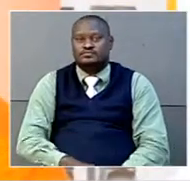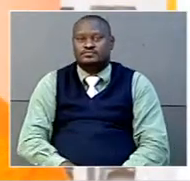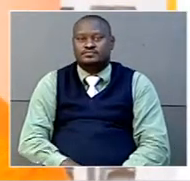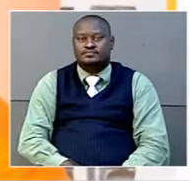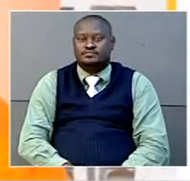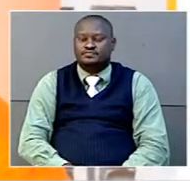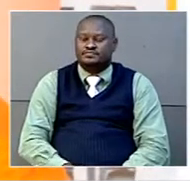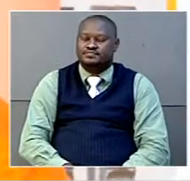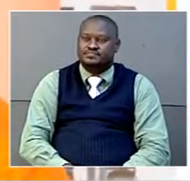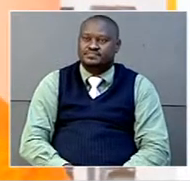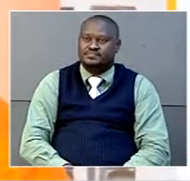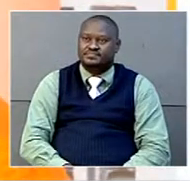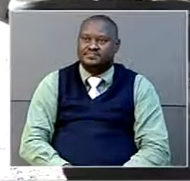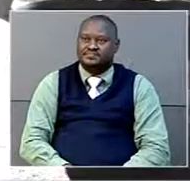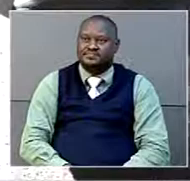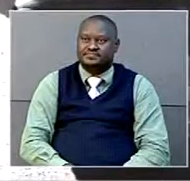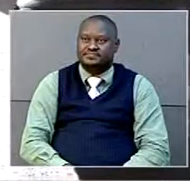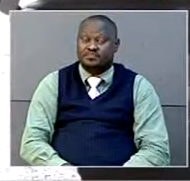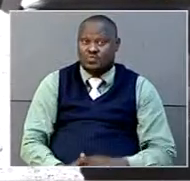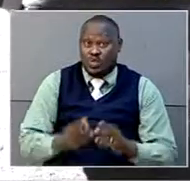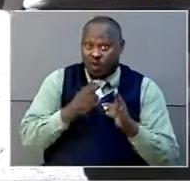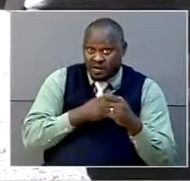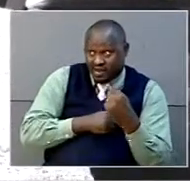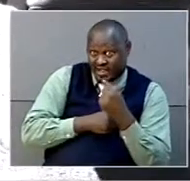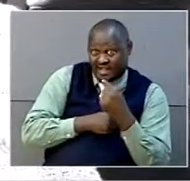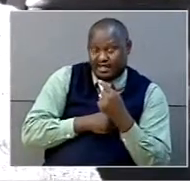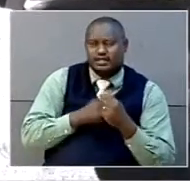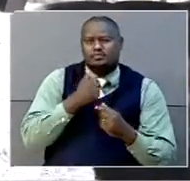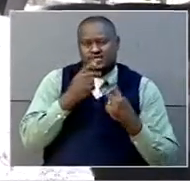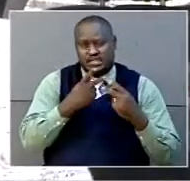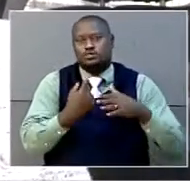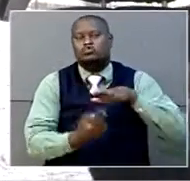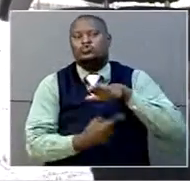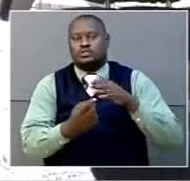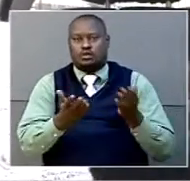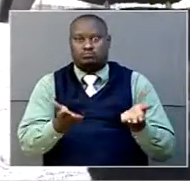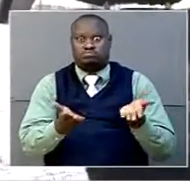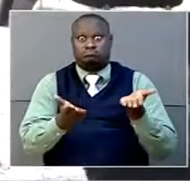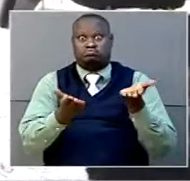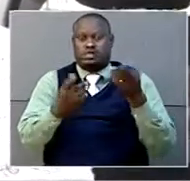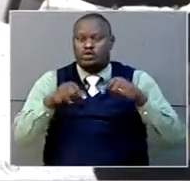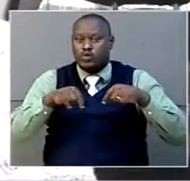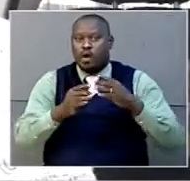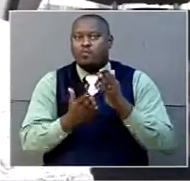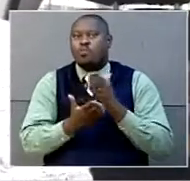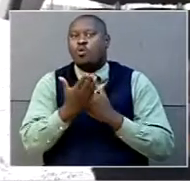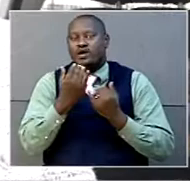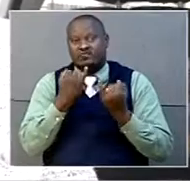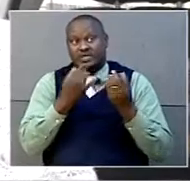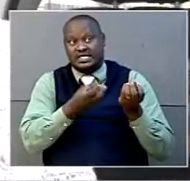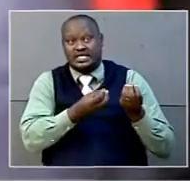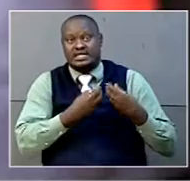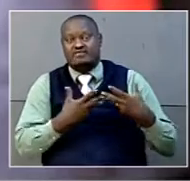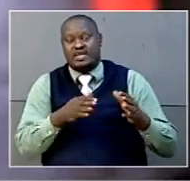Honorable Joyce Kaduchu is progressing well. As of this morning, I received information from